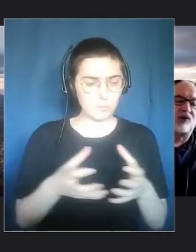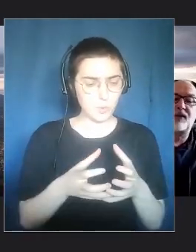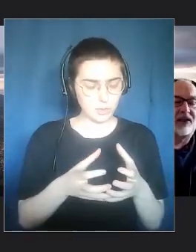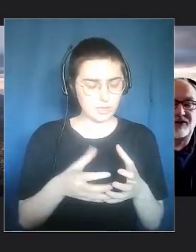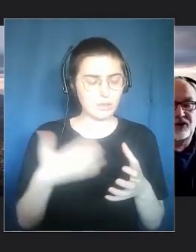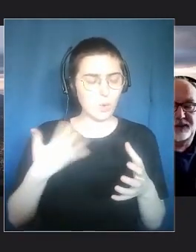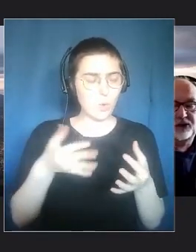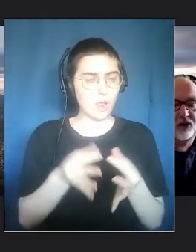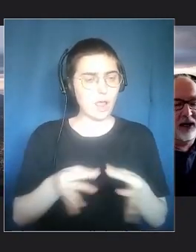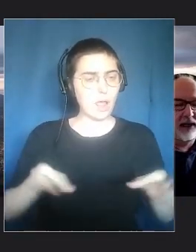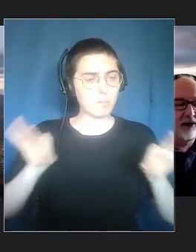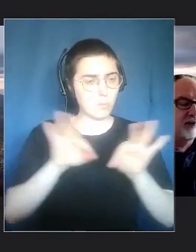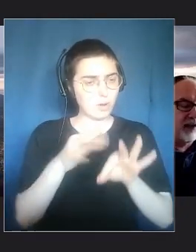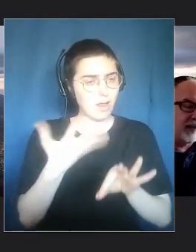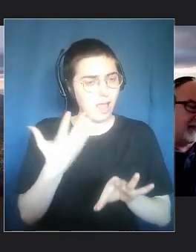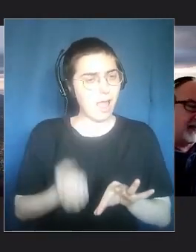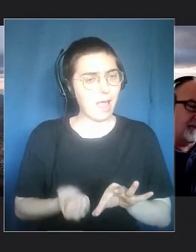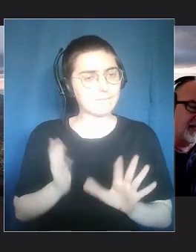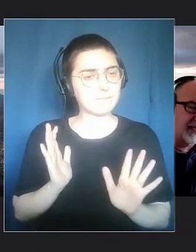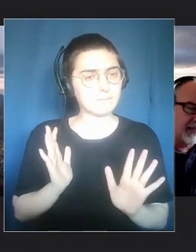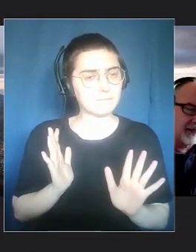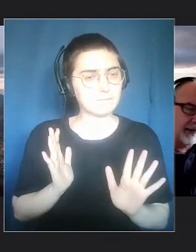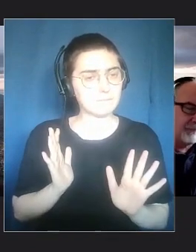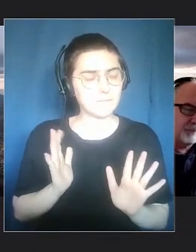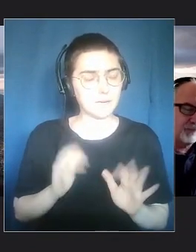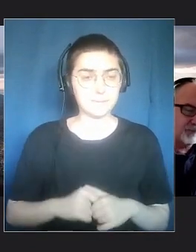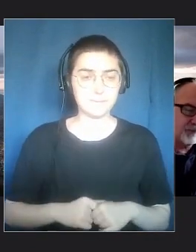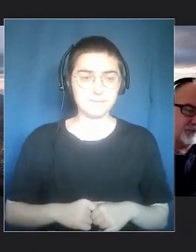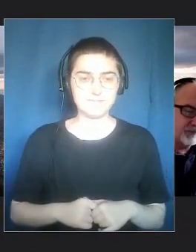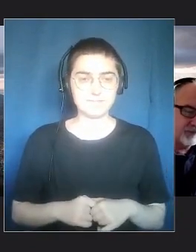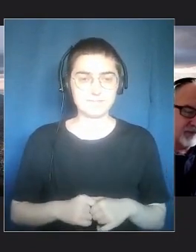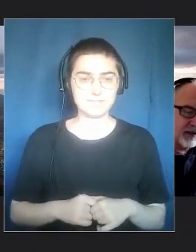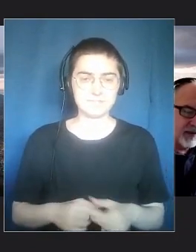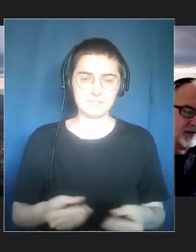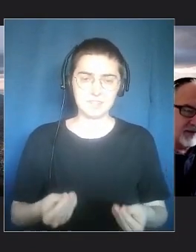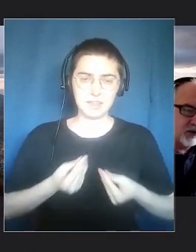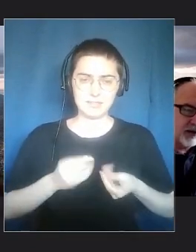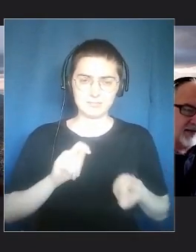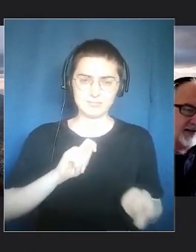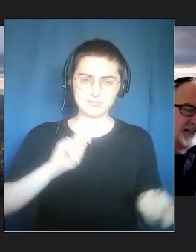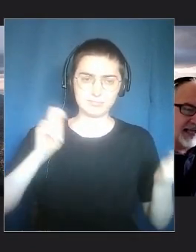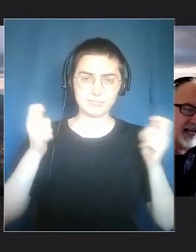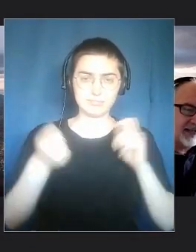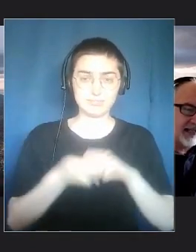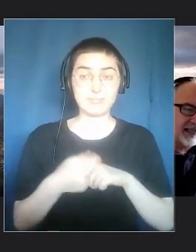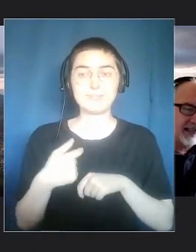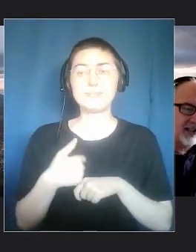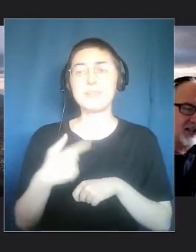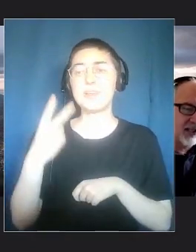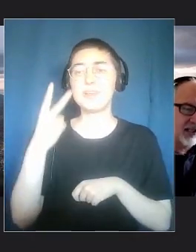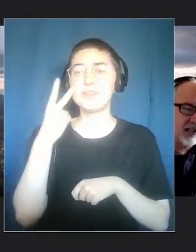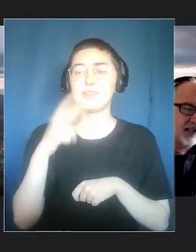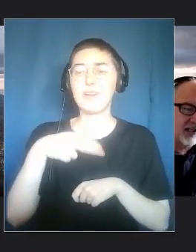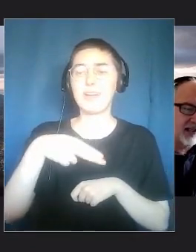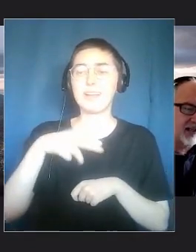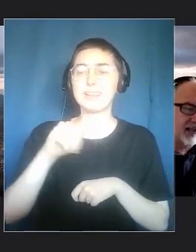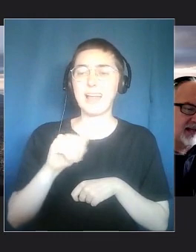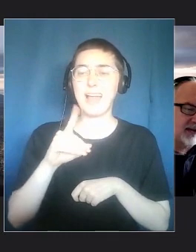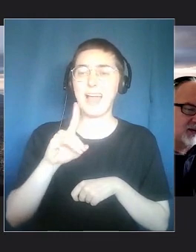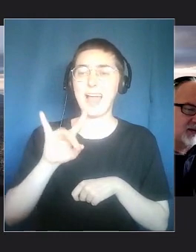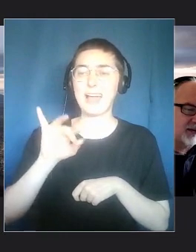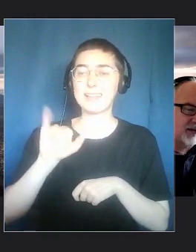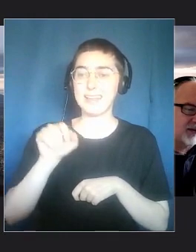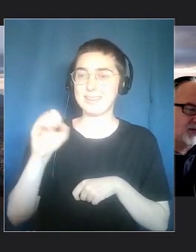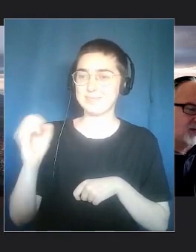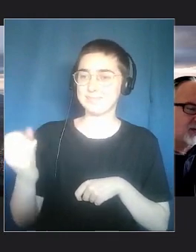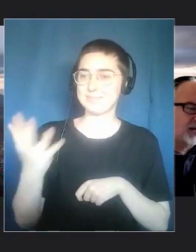new look at our territory, at our local territory. That is a transformational one. So Nadia is here.